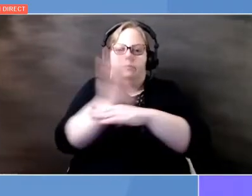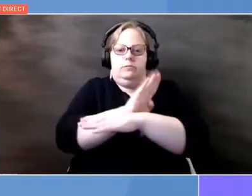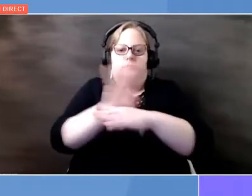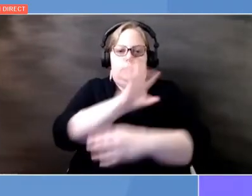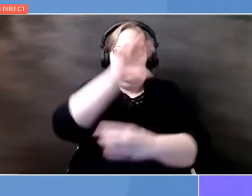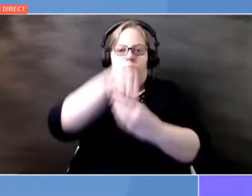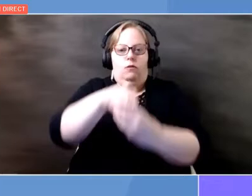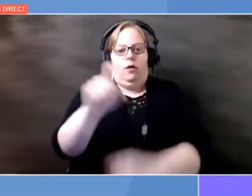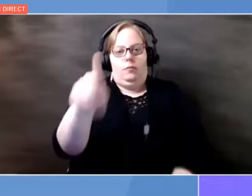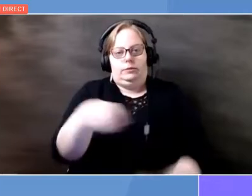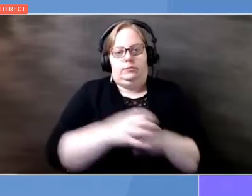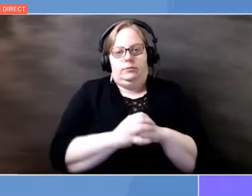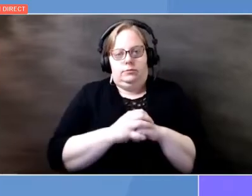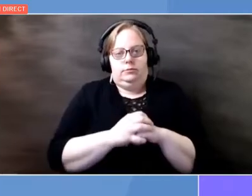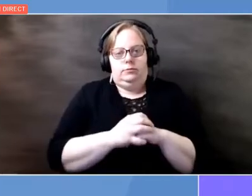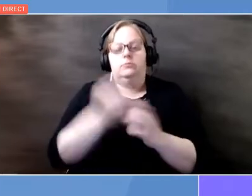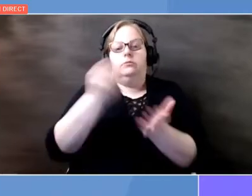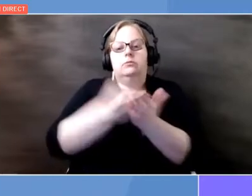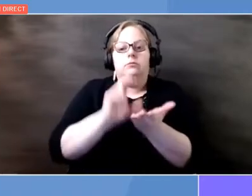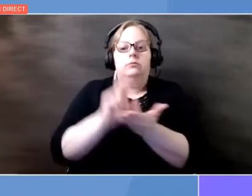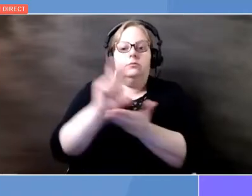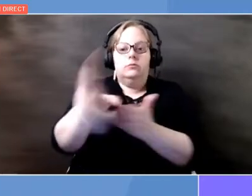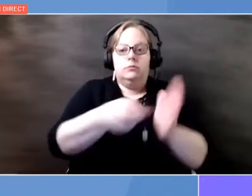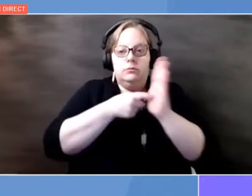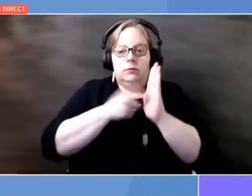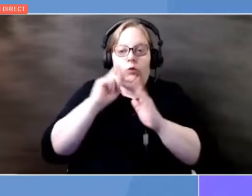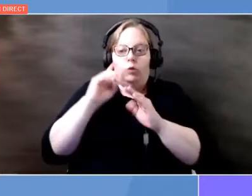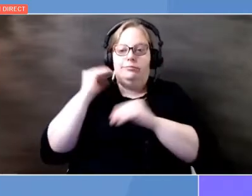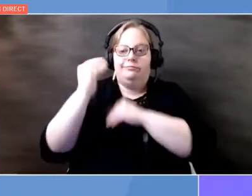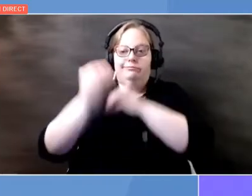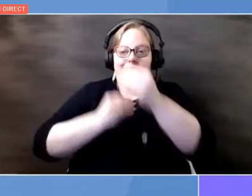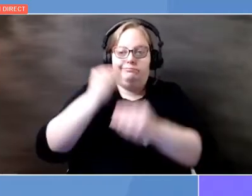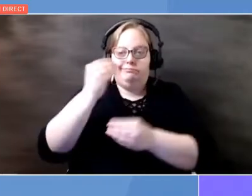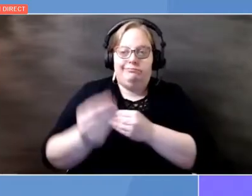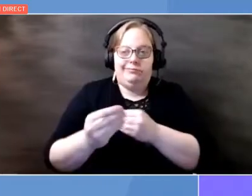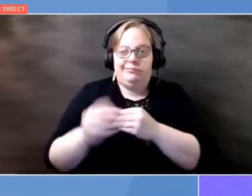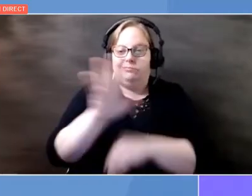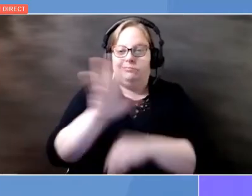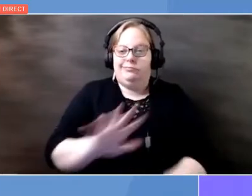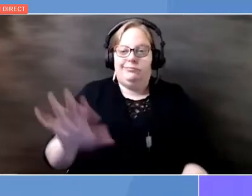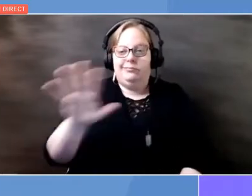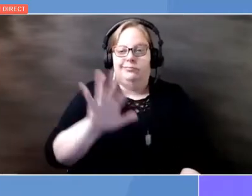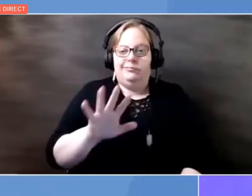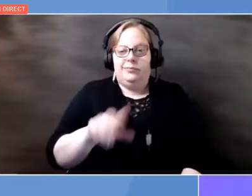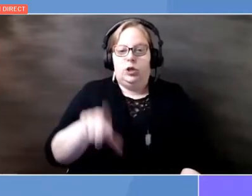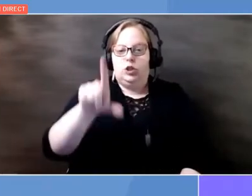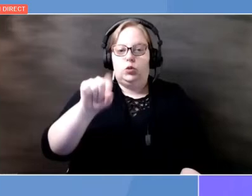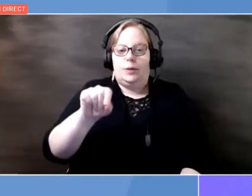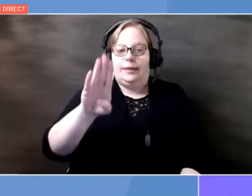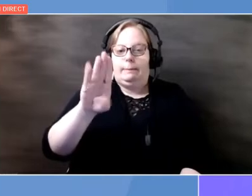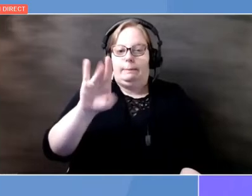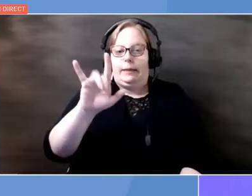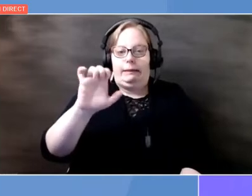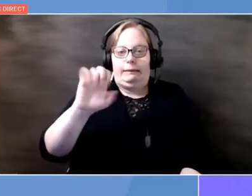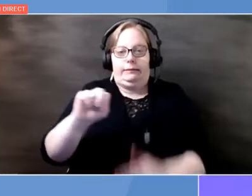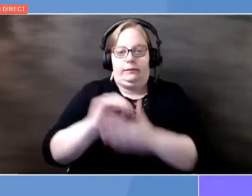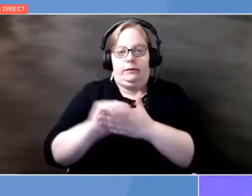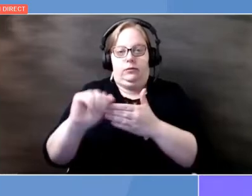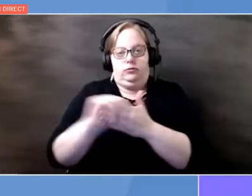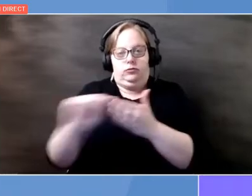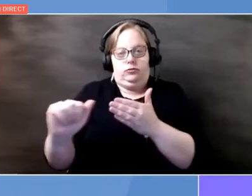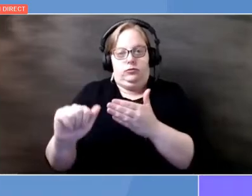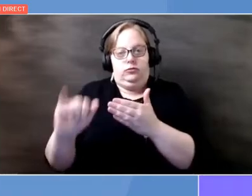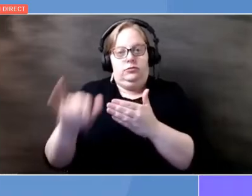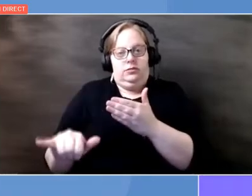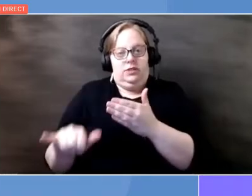The investment required in our generation and transmission is up to $20 billion. This is what we are required to